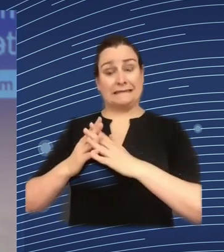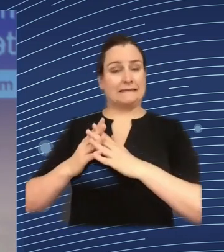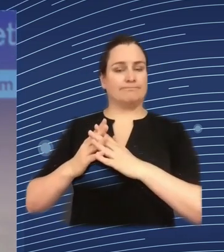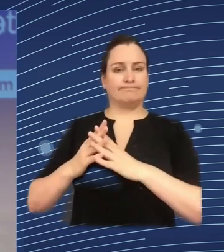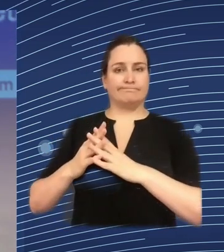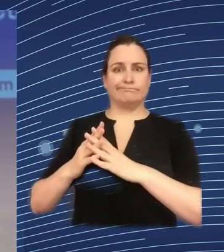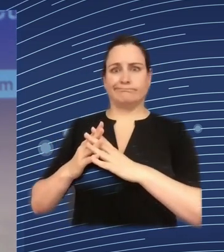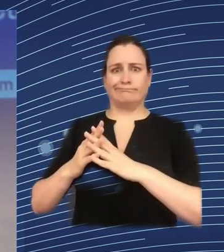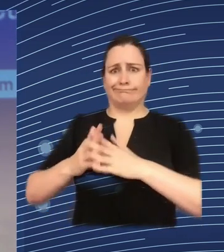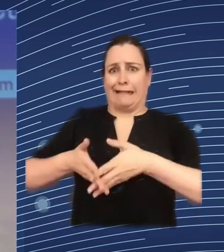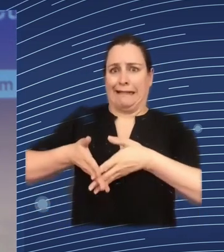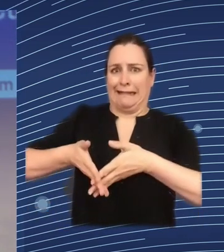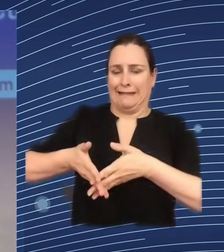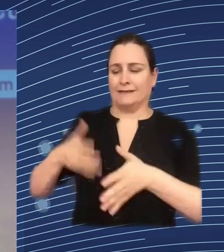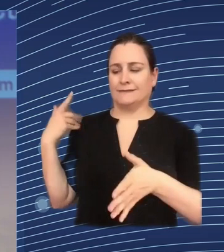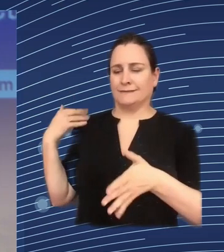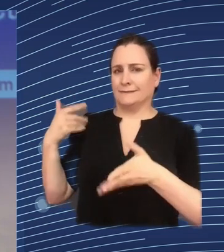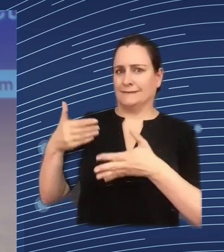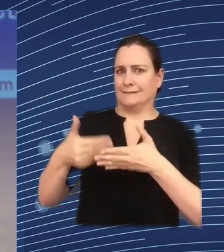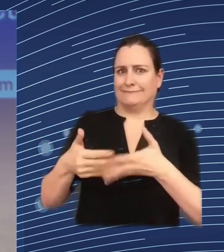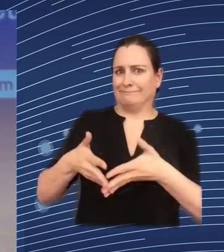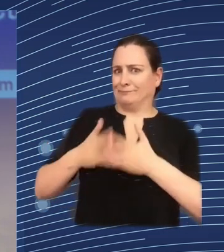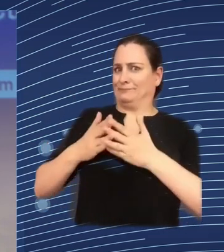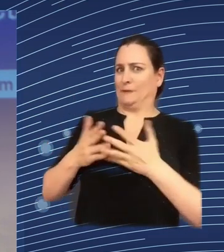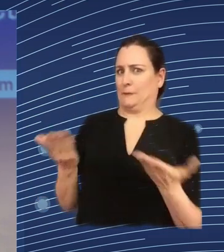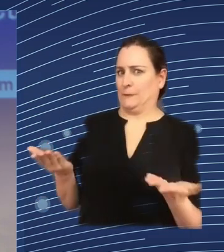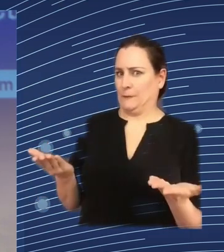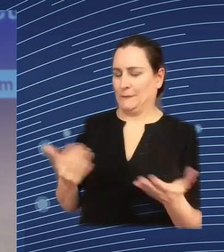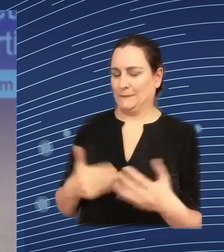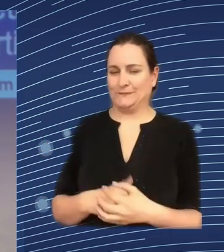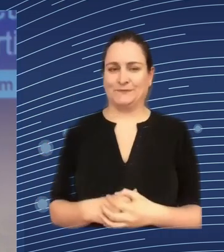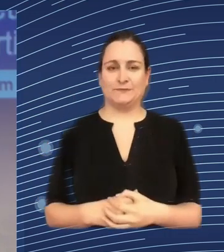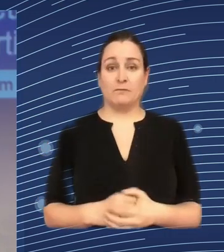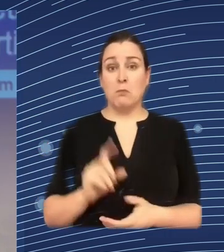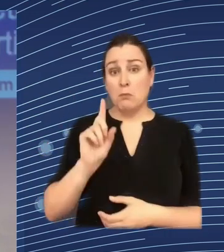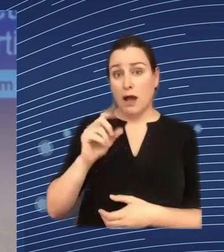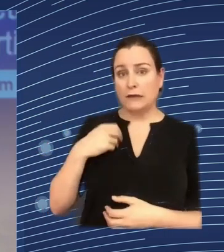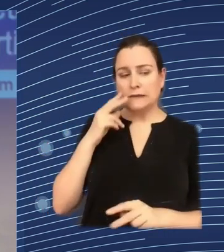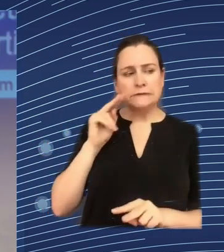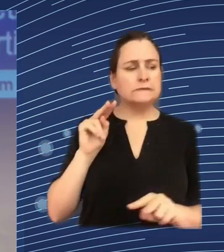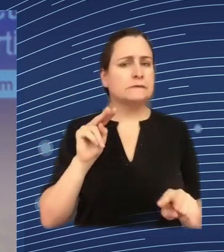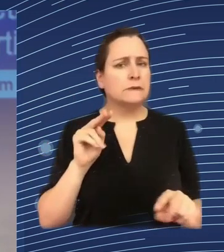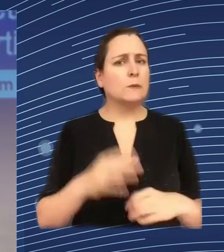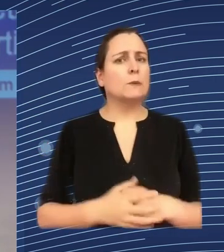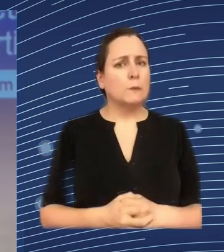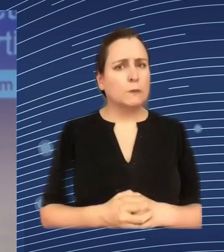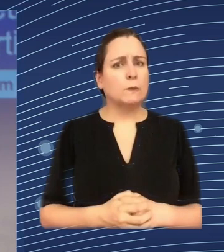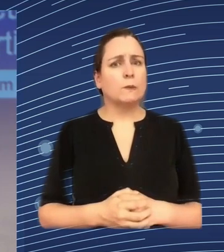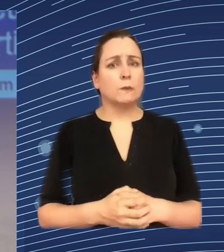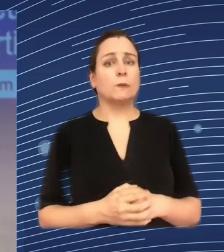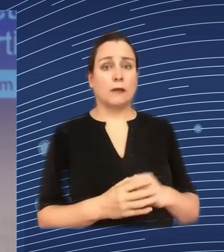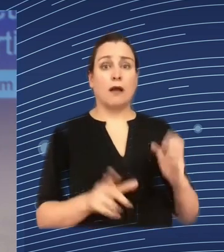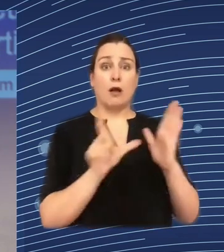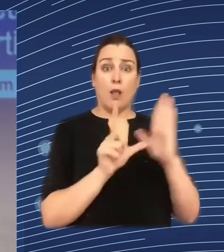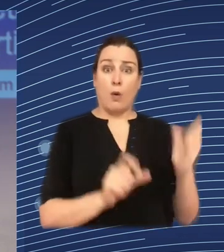we see a particular need for protection in the application process it should be